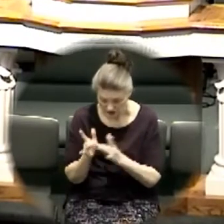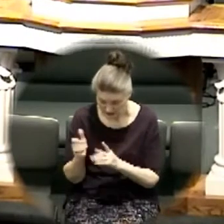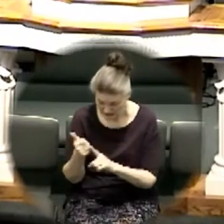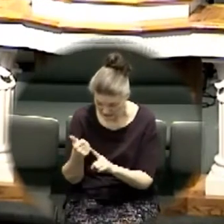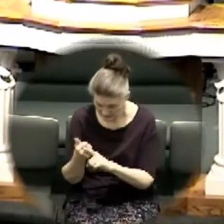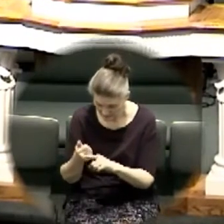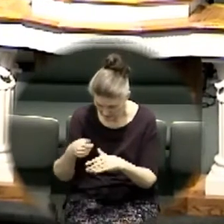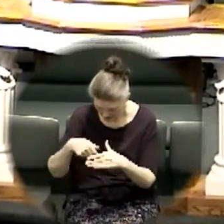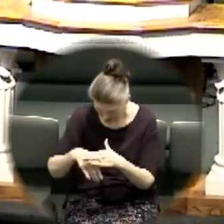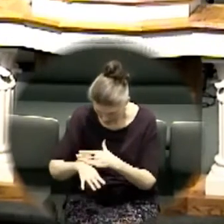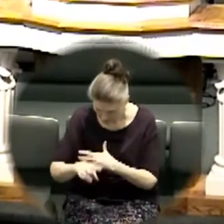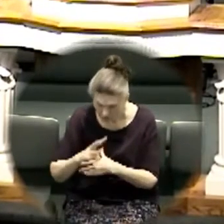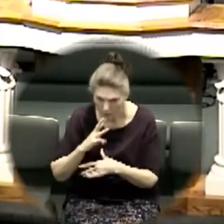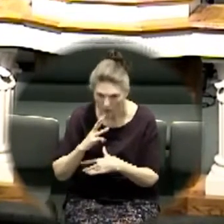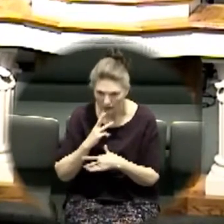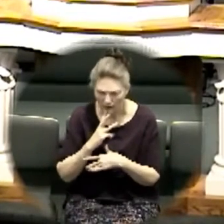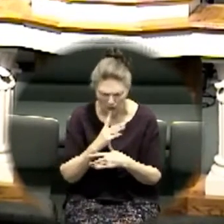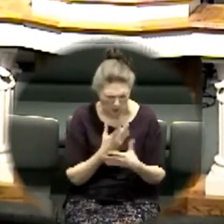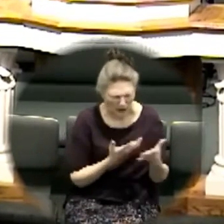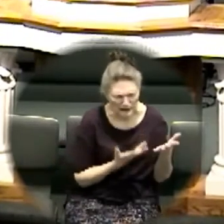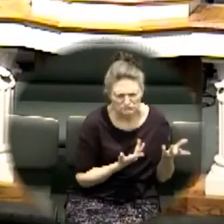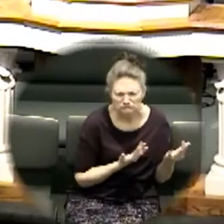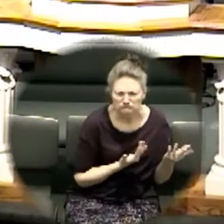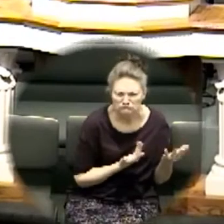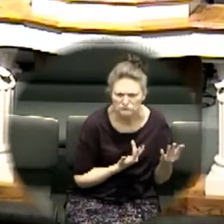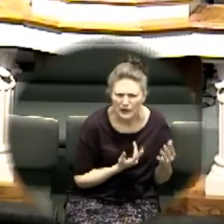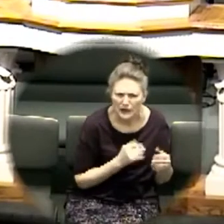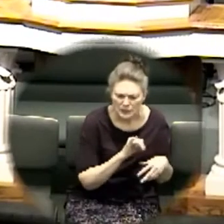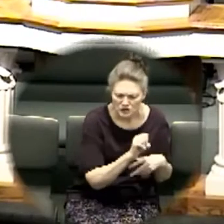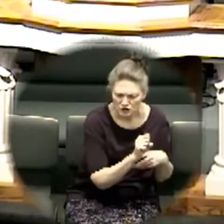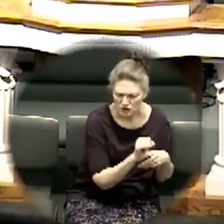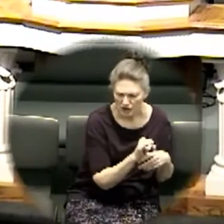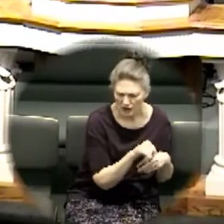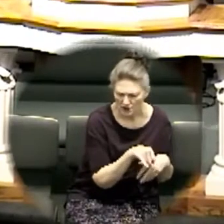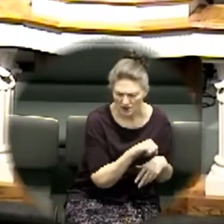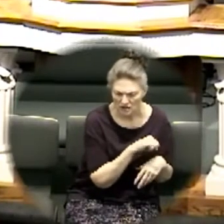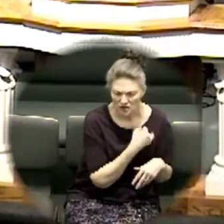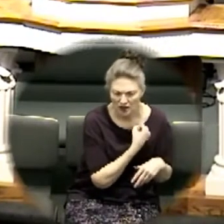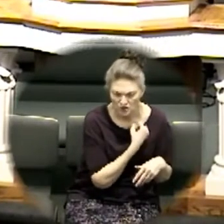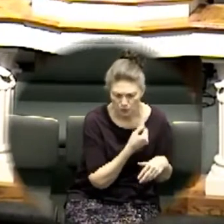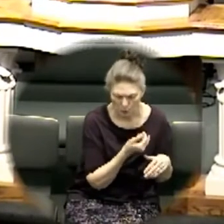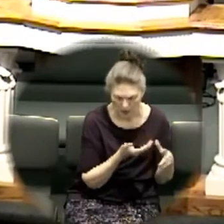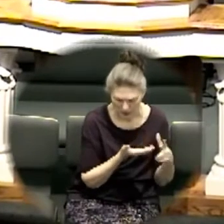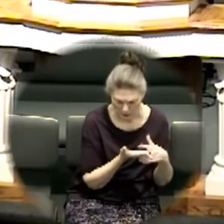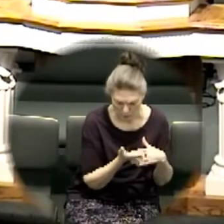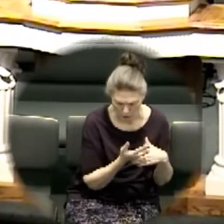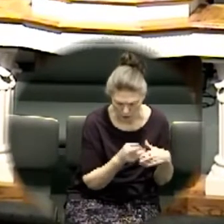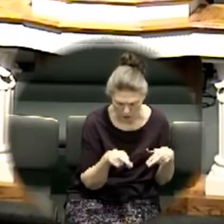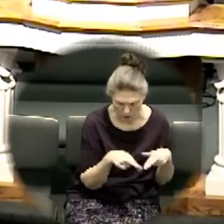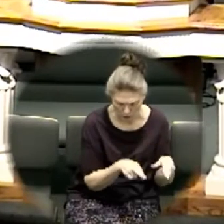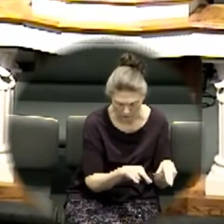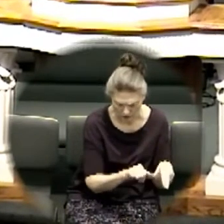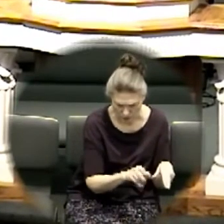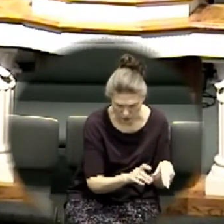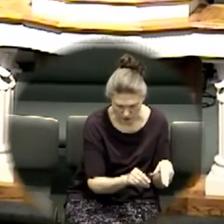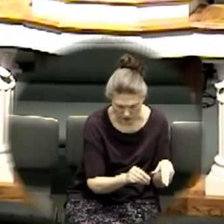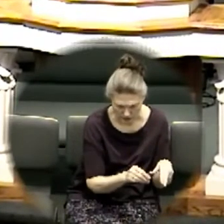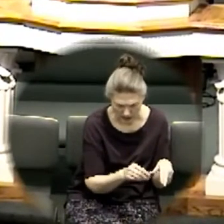wait a minute Joshua passed through the river Jordan on dry ground opposite the city of Jericho